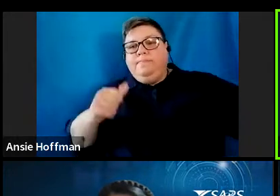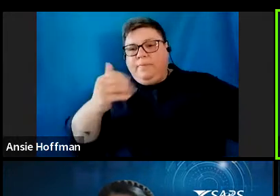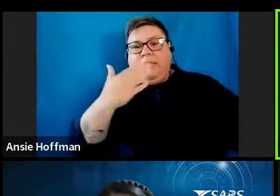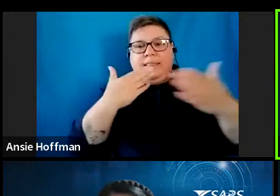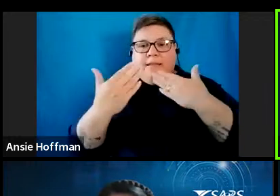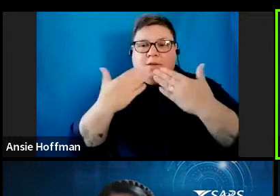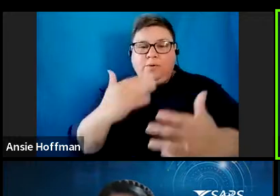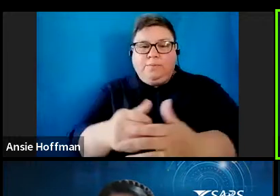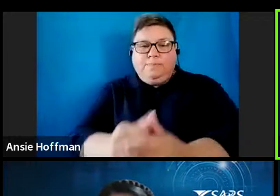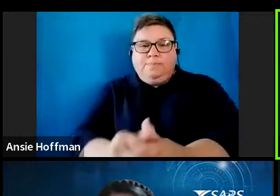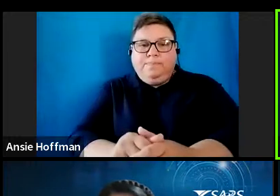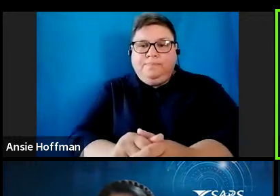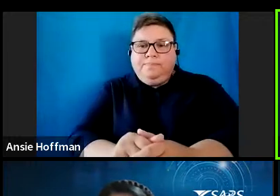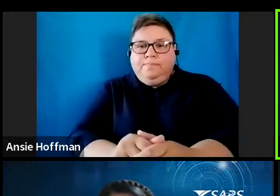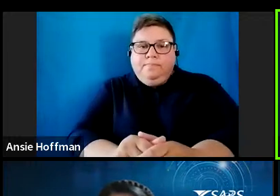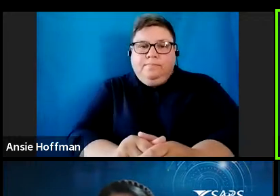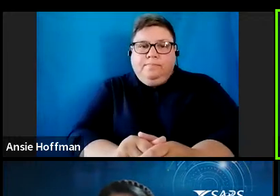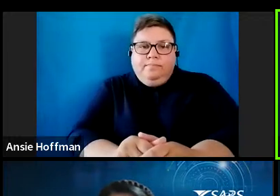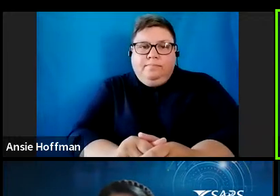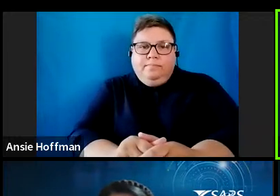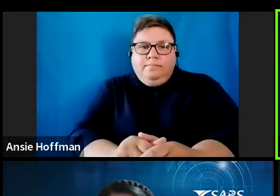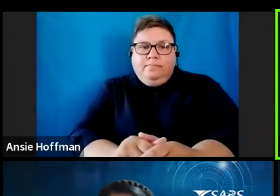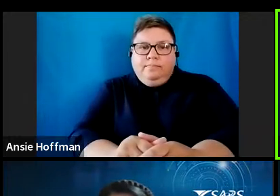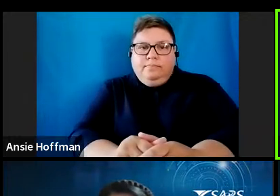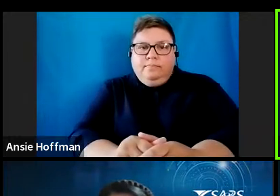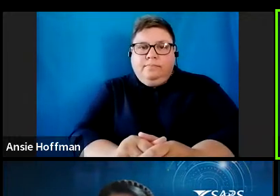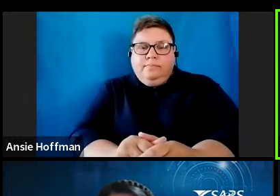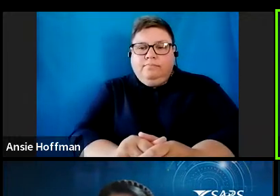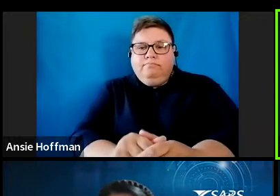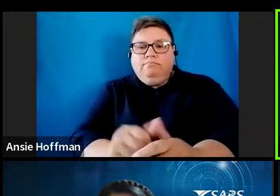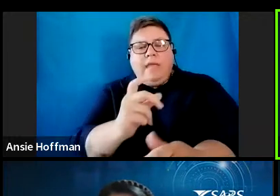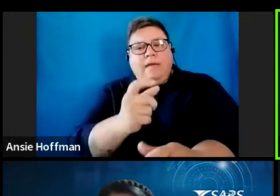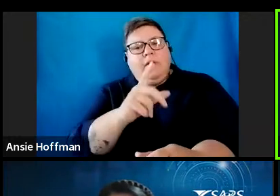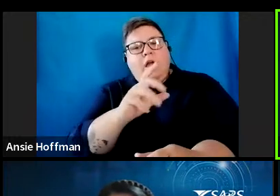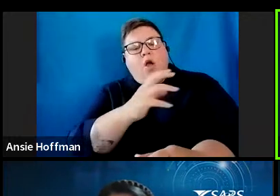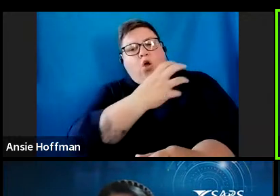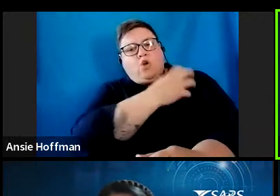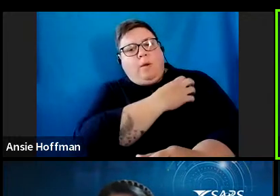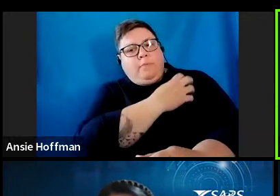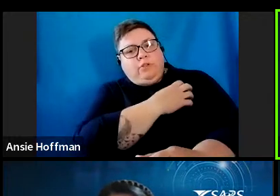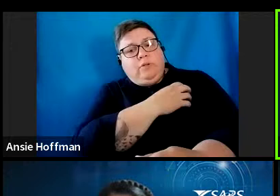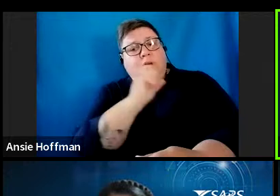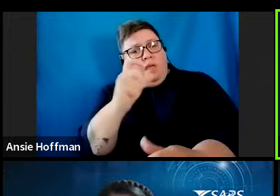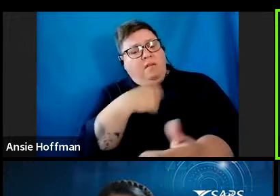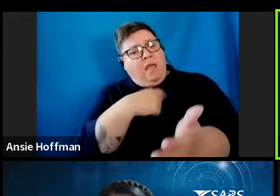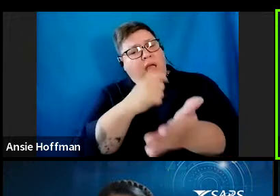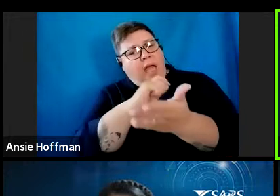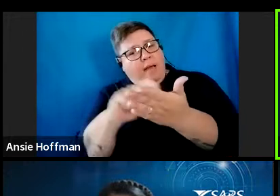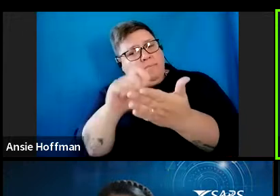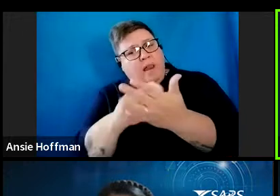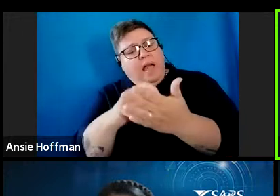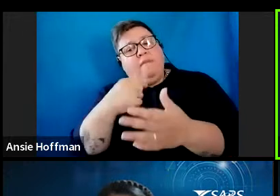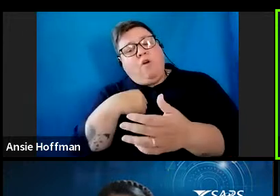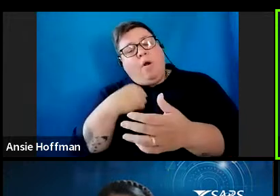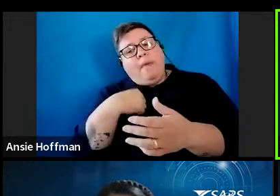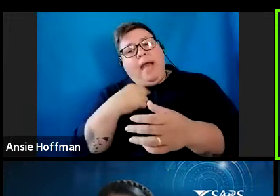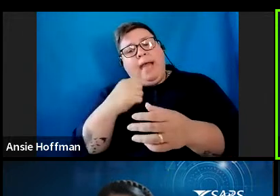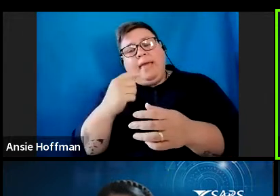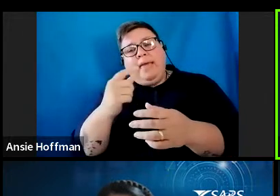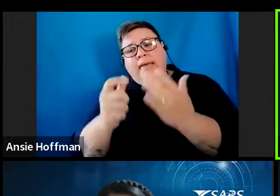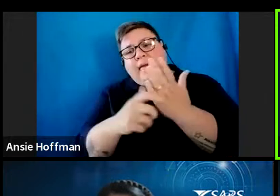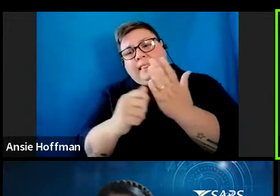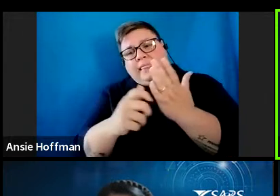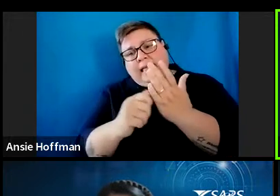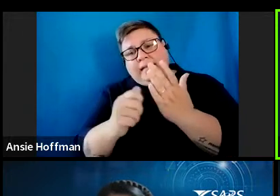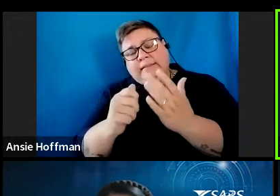We have a question here from our commission earners that says, can I still apply for my tax directive as a commission earner